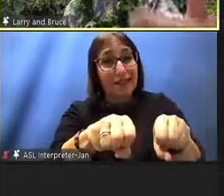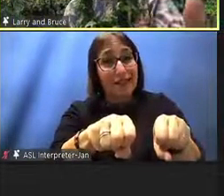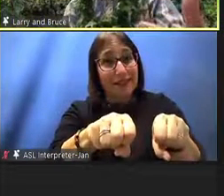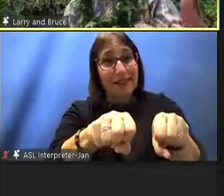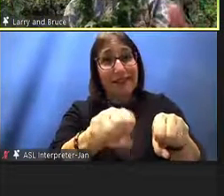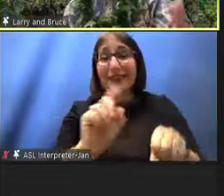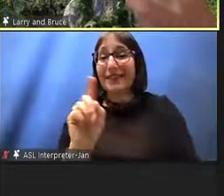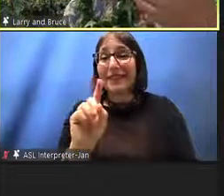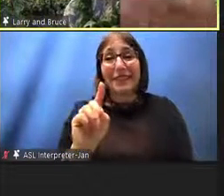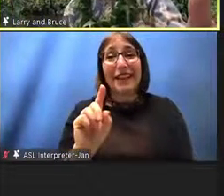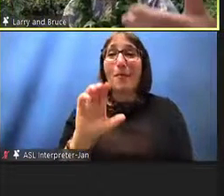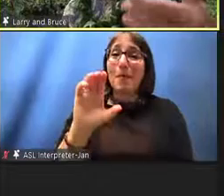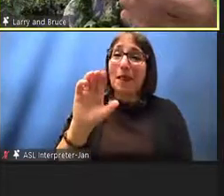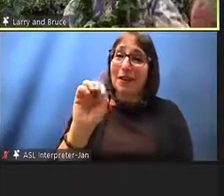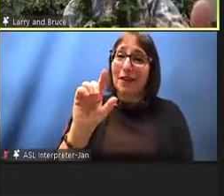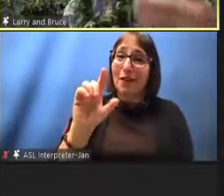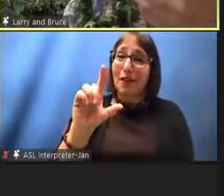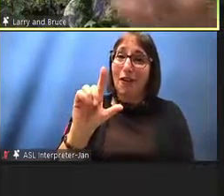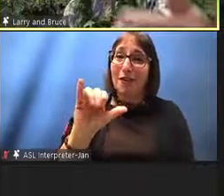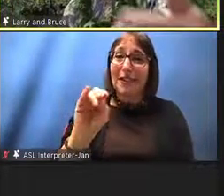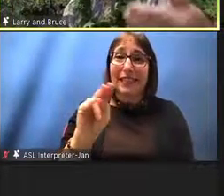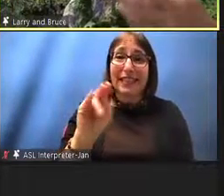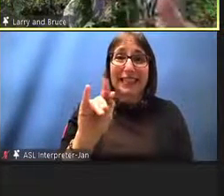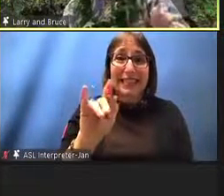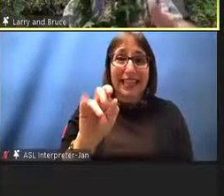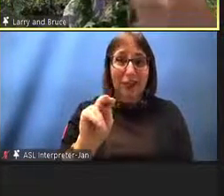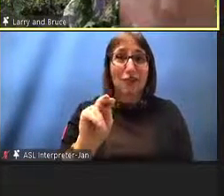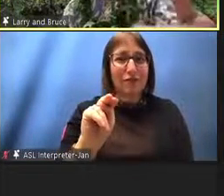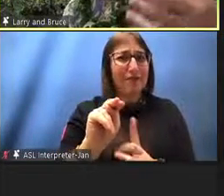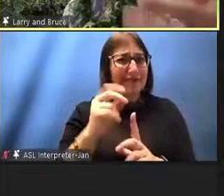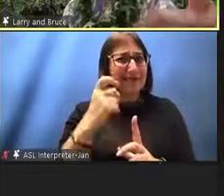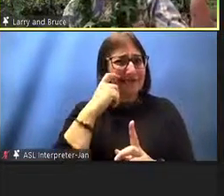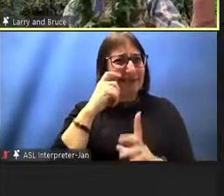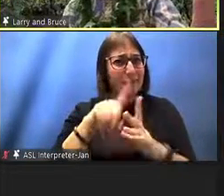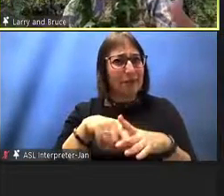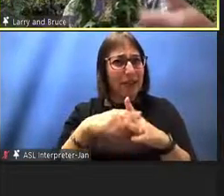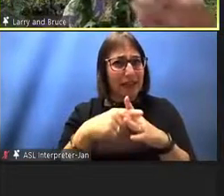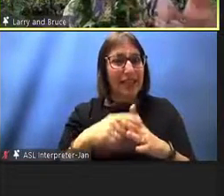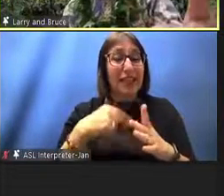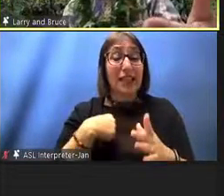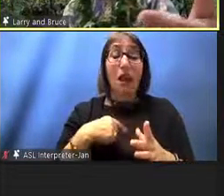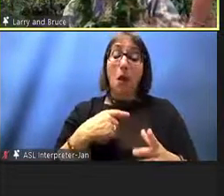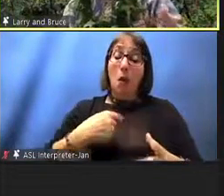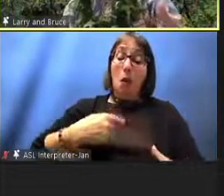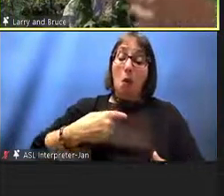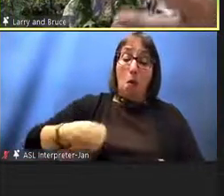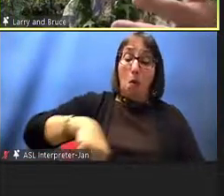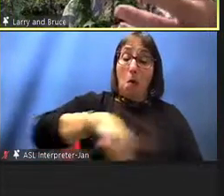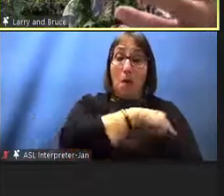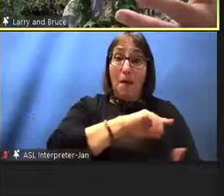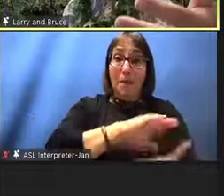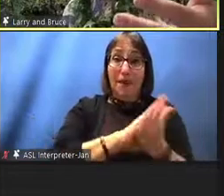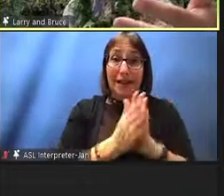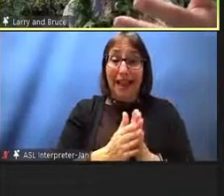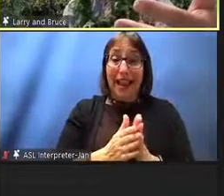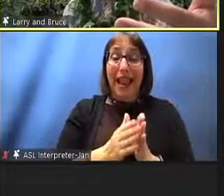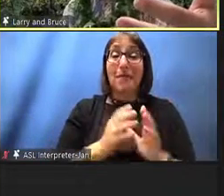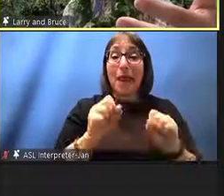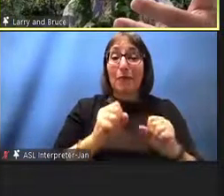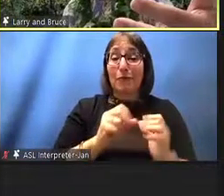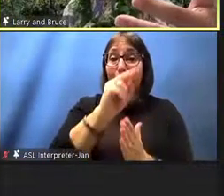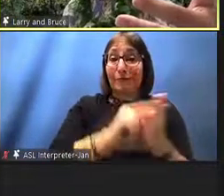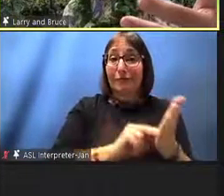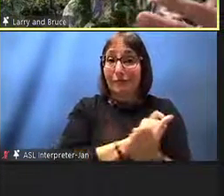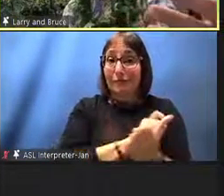its imprint in this process of becoming literate to the world in literature in